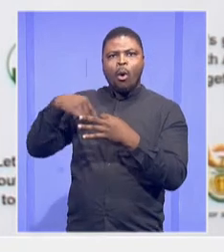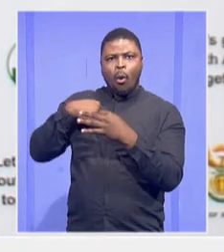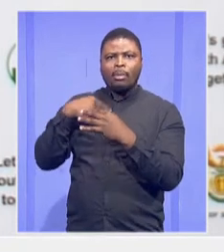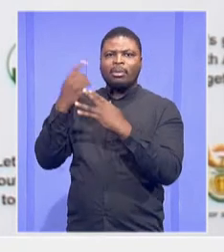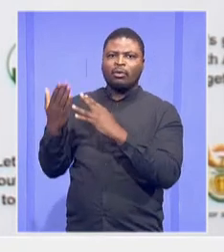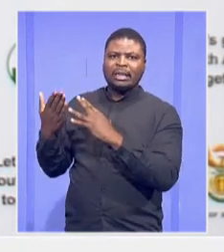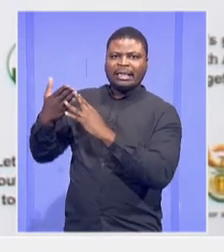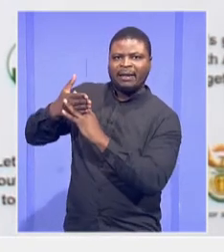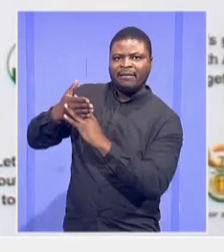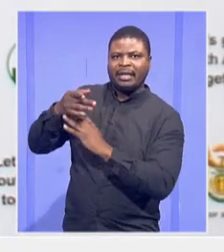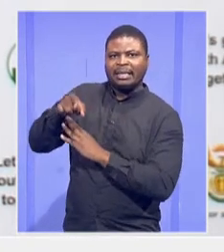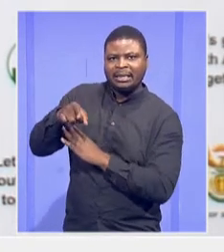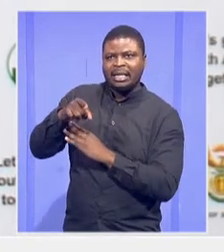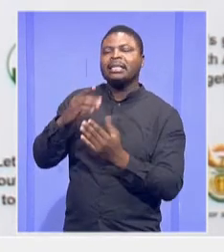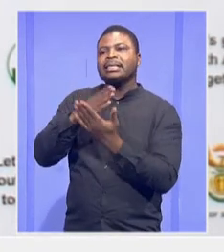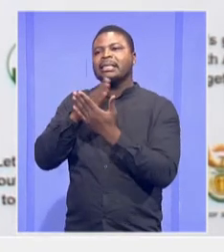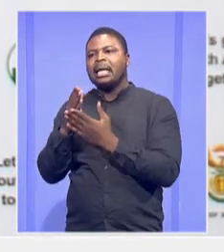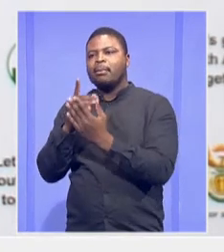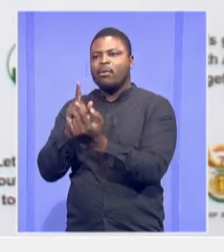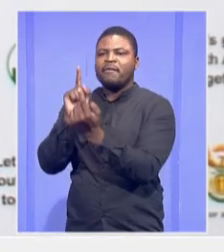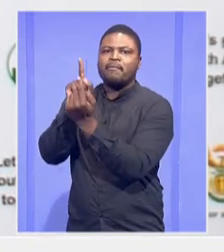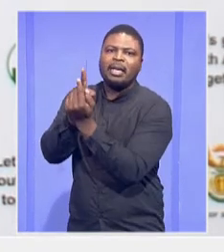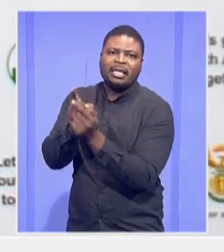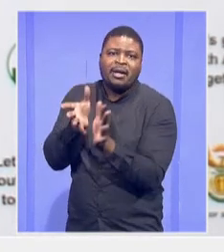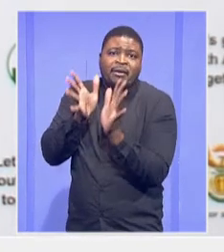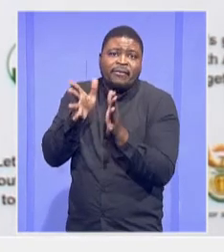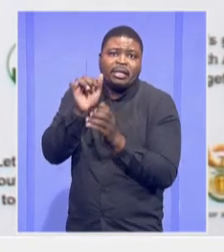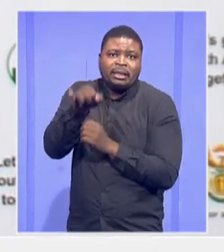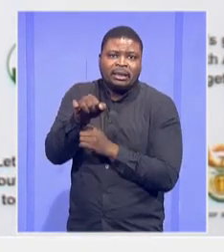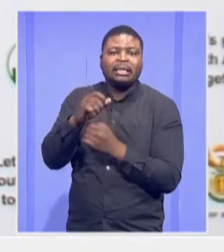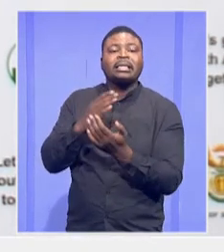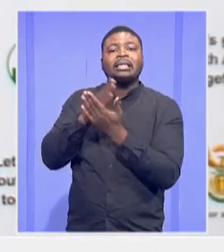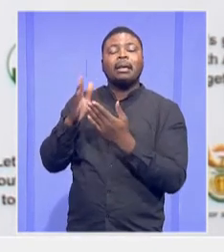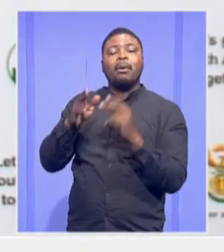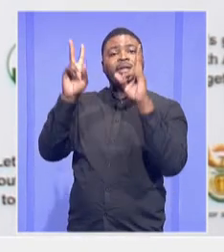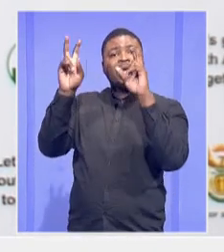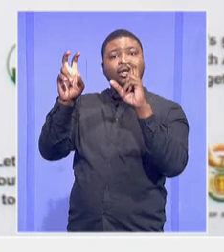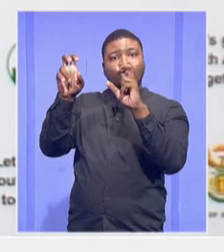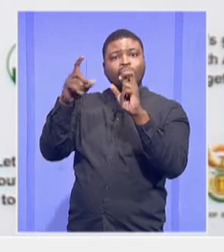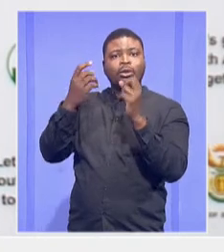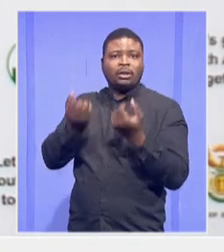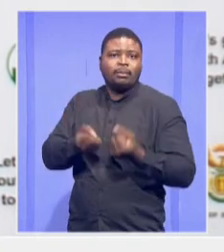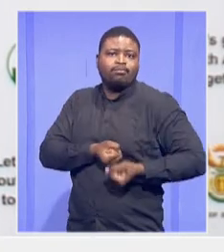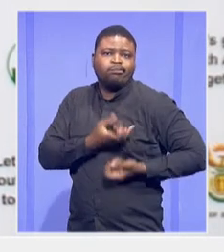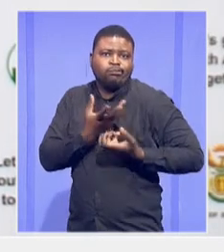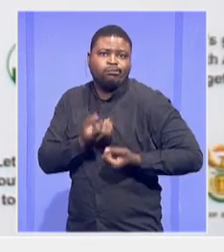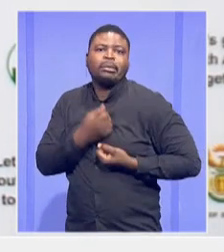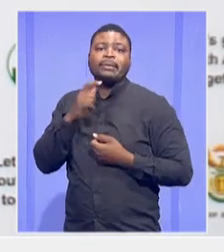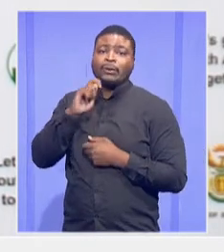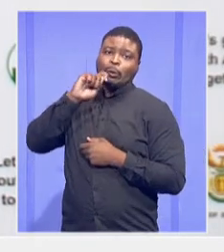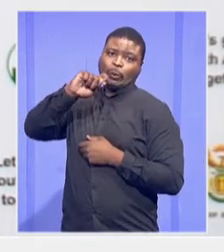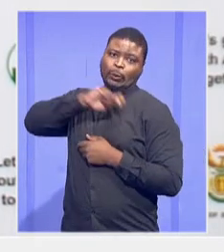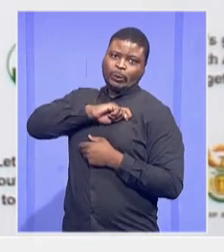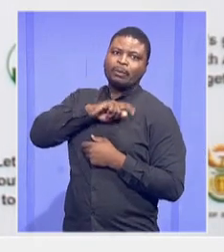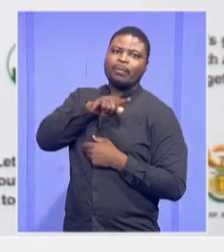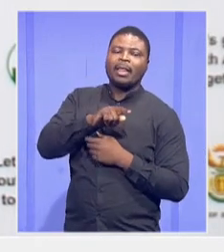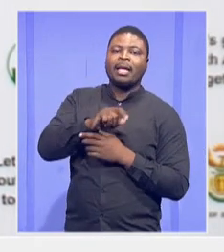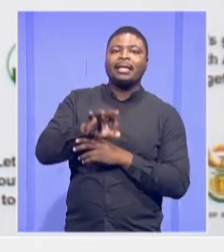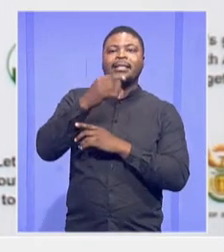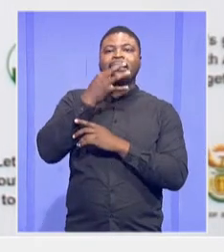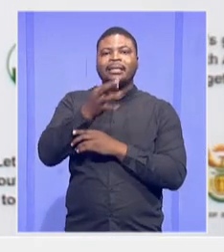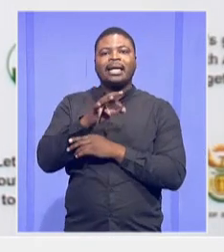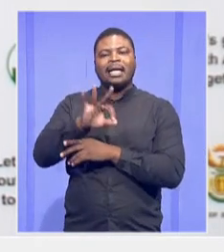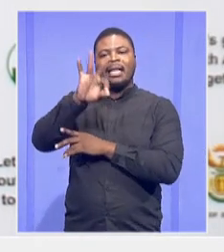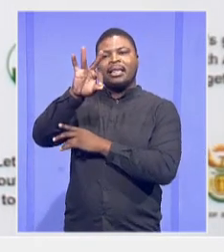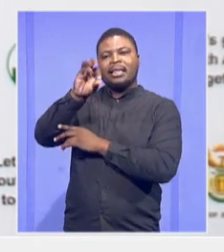met with some on sites. Some issues that they are raising are legitimate. It's about 30 percent that government is saying must be